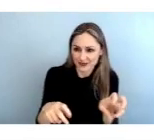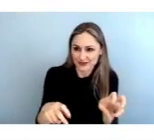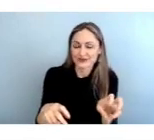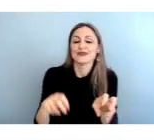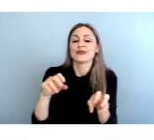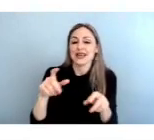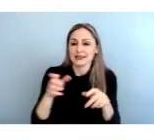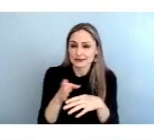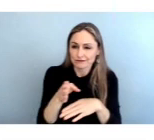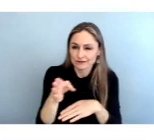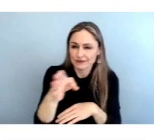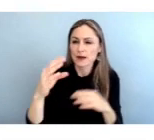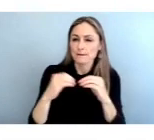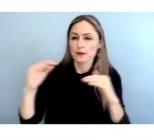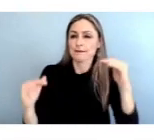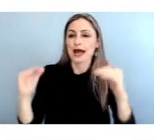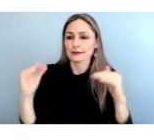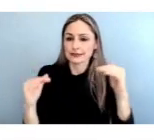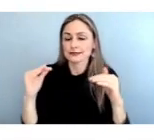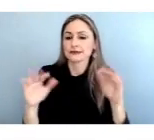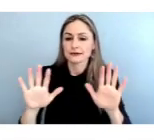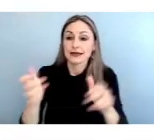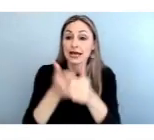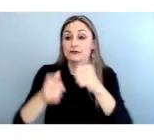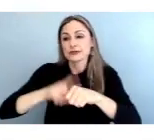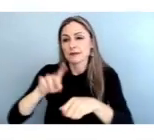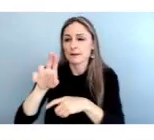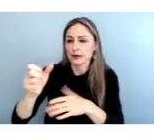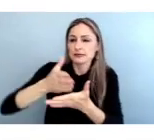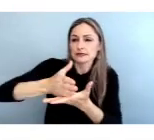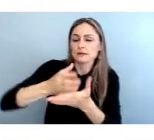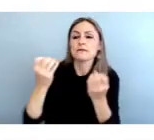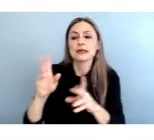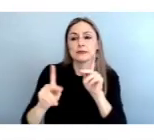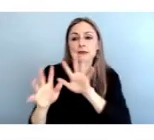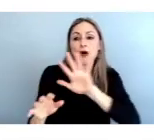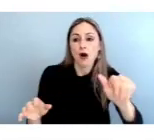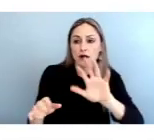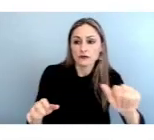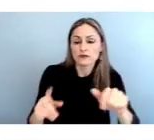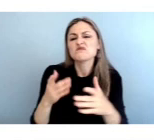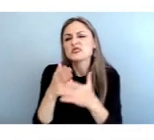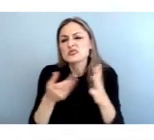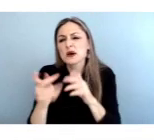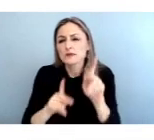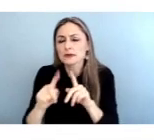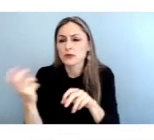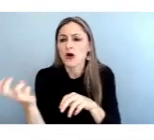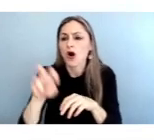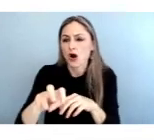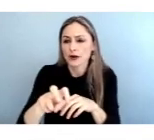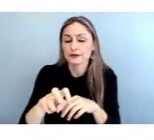seeing a more balanced um every time the bus stops there's a lot of people getting off but there's still a few people getting on and again this is just an